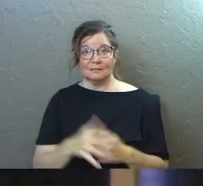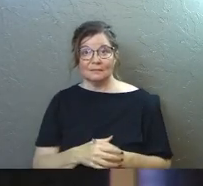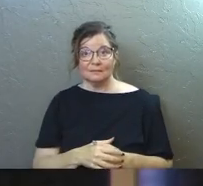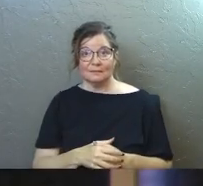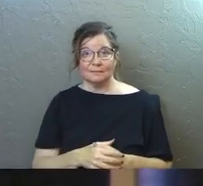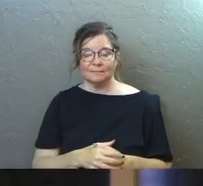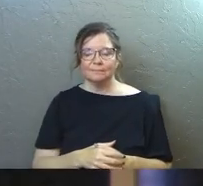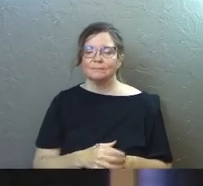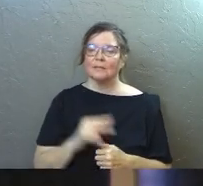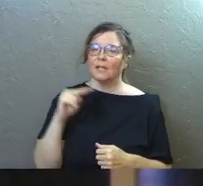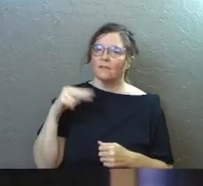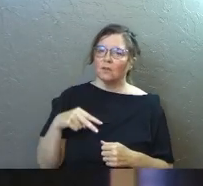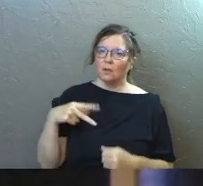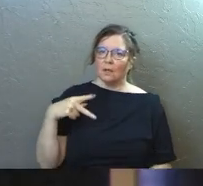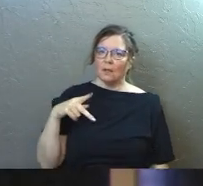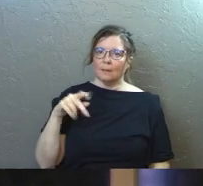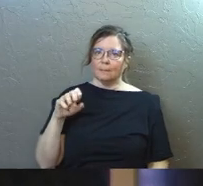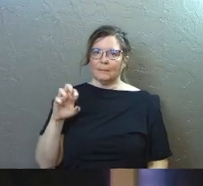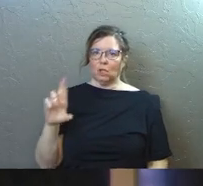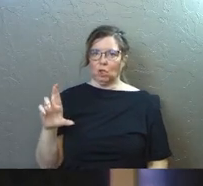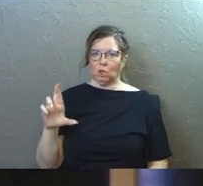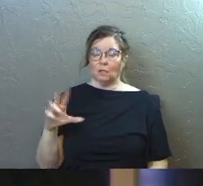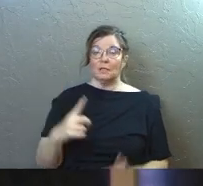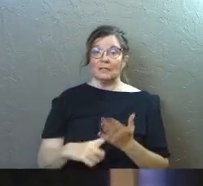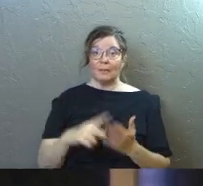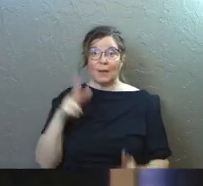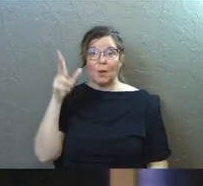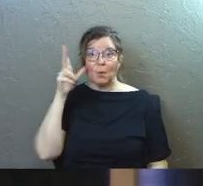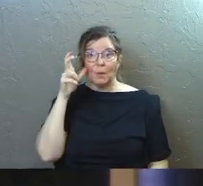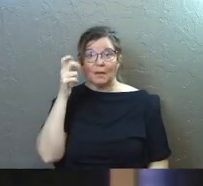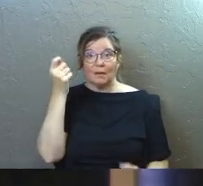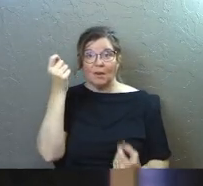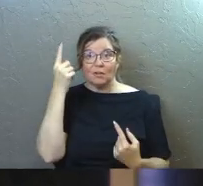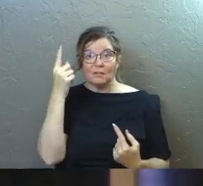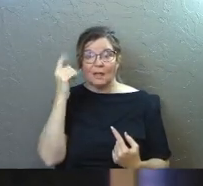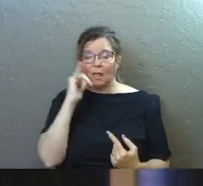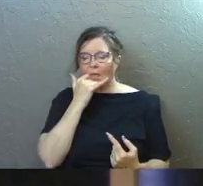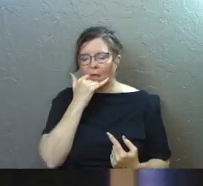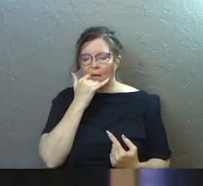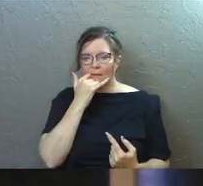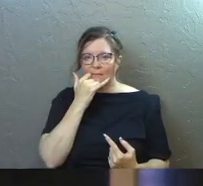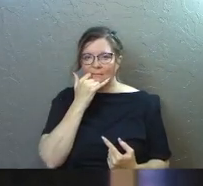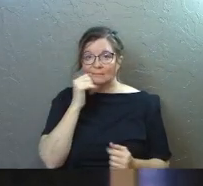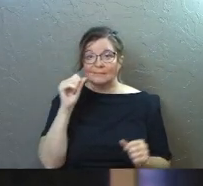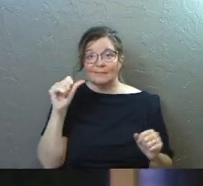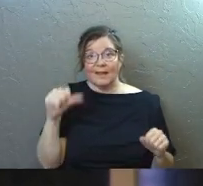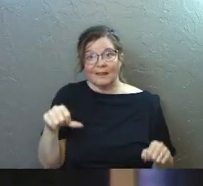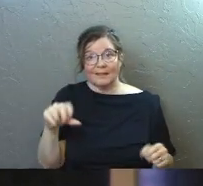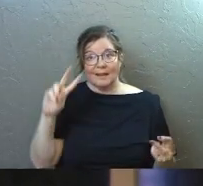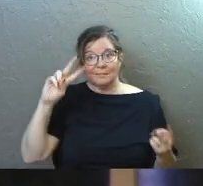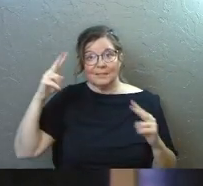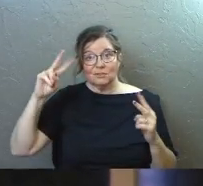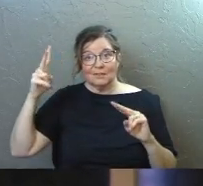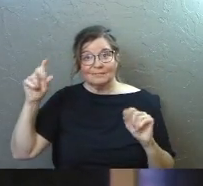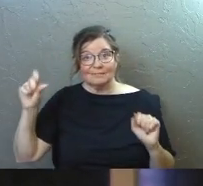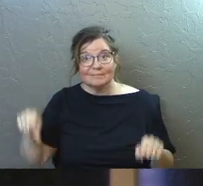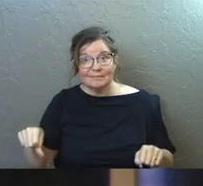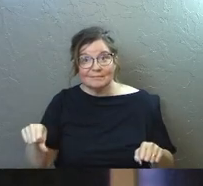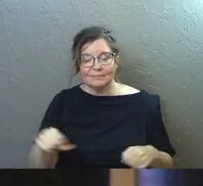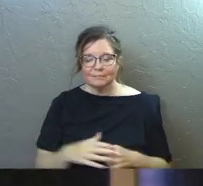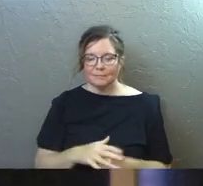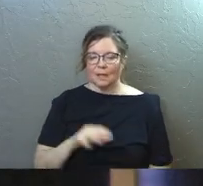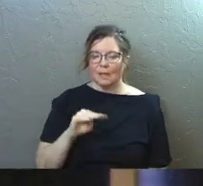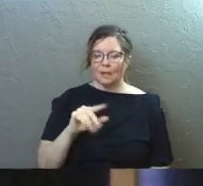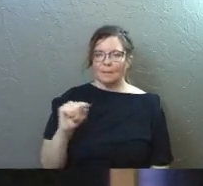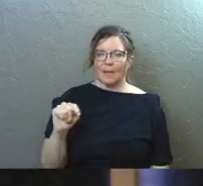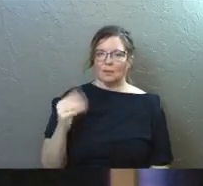Let's look at Peter. Because sometimes we hear wrong. Let's talk about hearing wrong for a second. Matthew chapter 16, verse